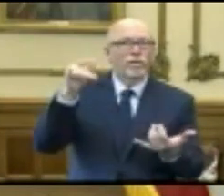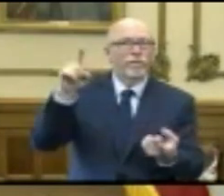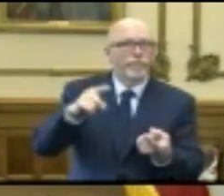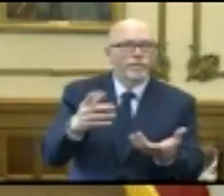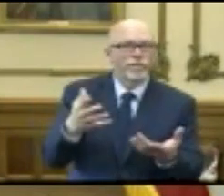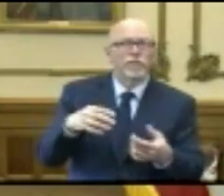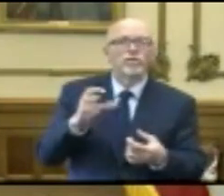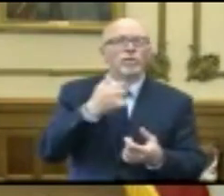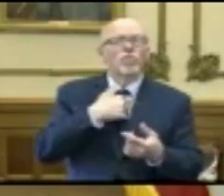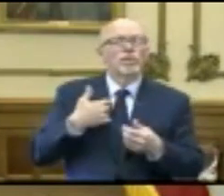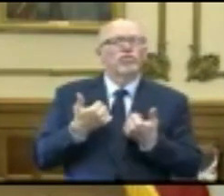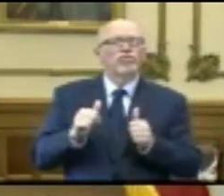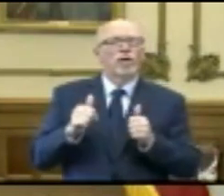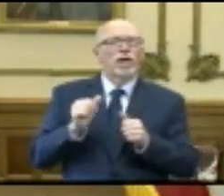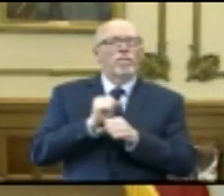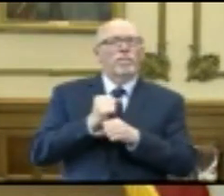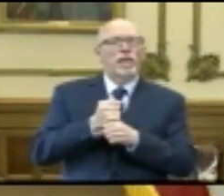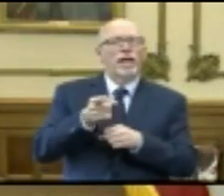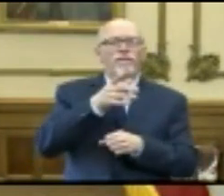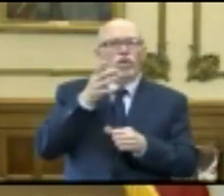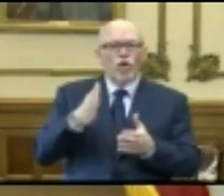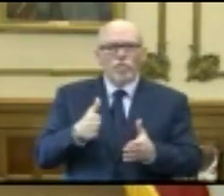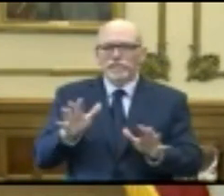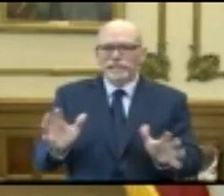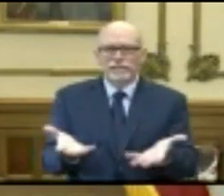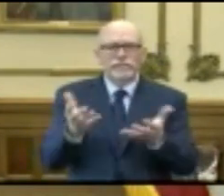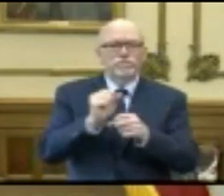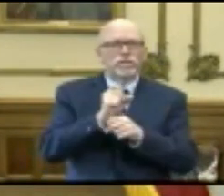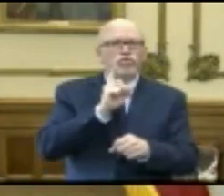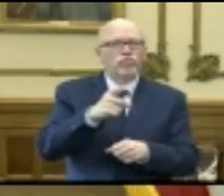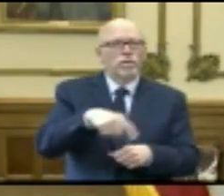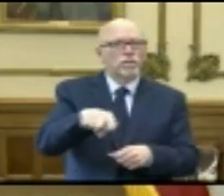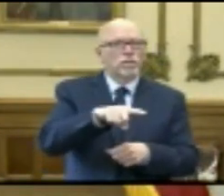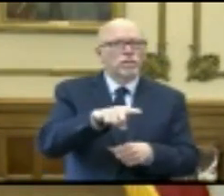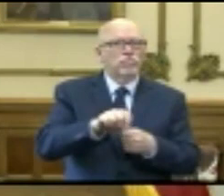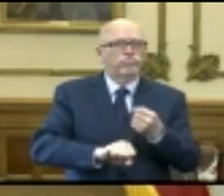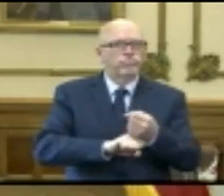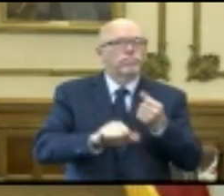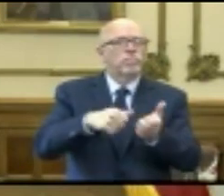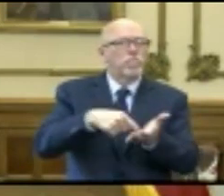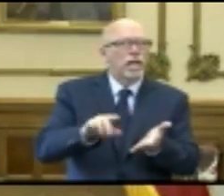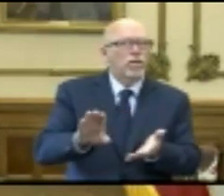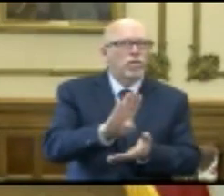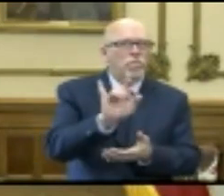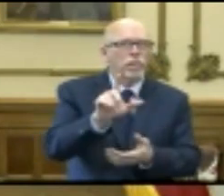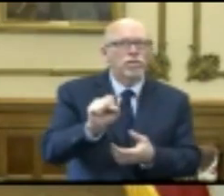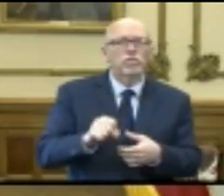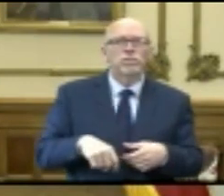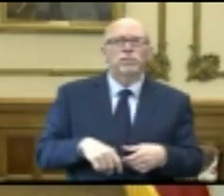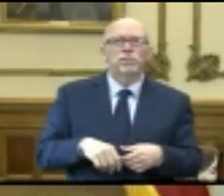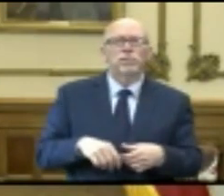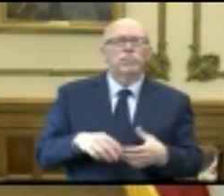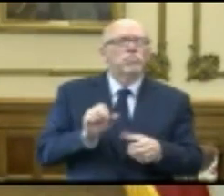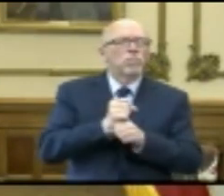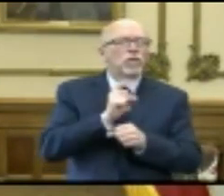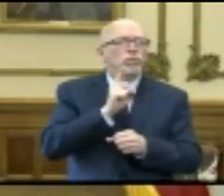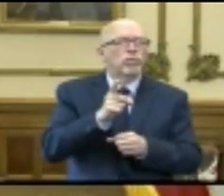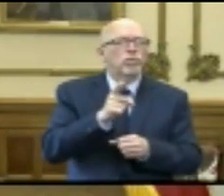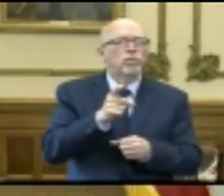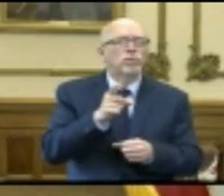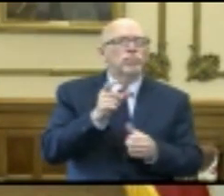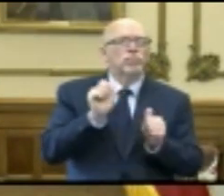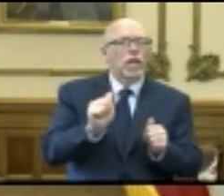we're trying to make our farmers whole and make sure that they, too, are able to pay their bills and ensure that we can